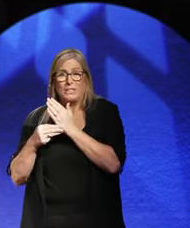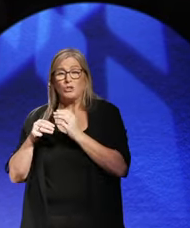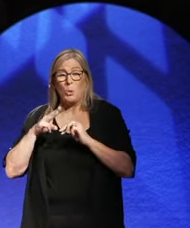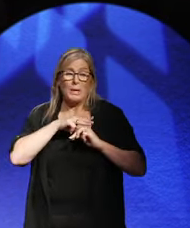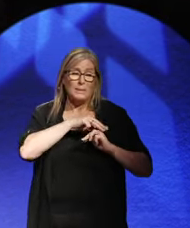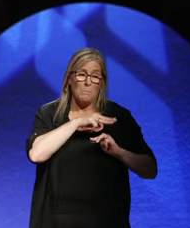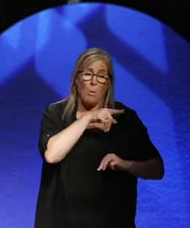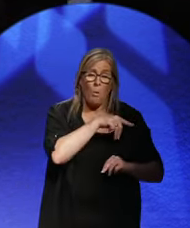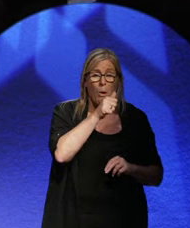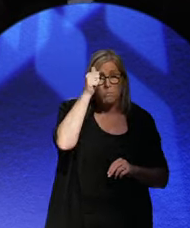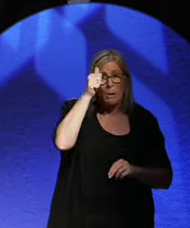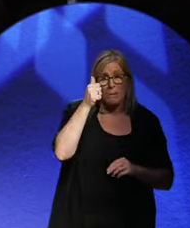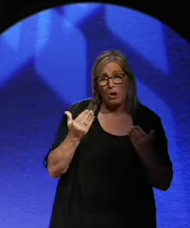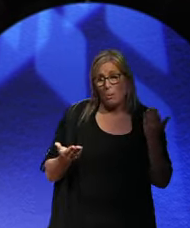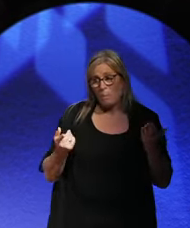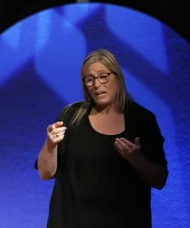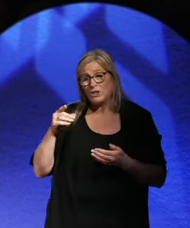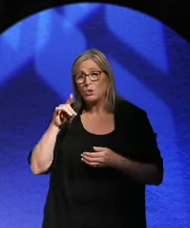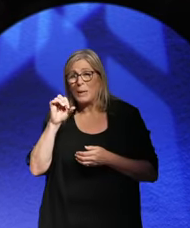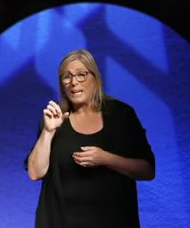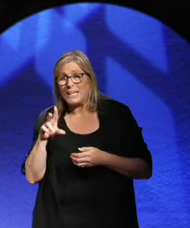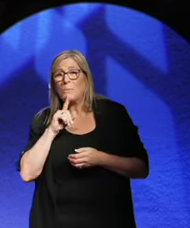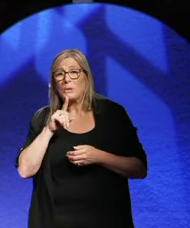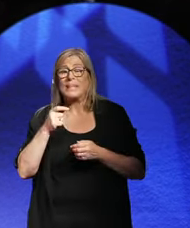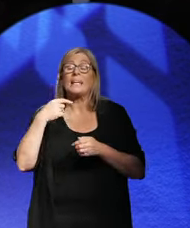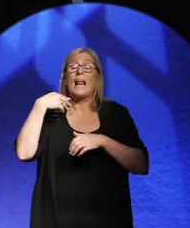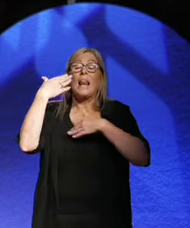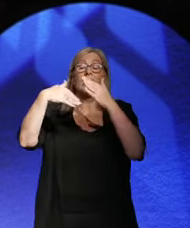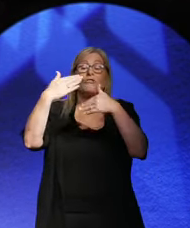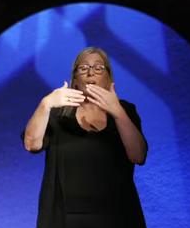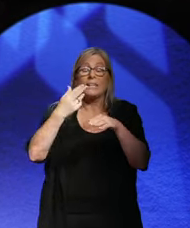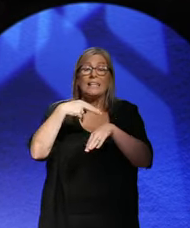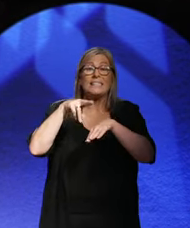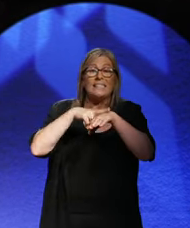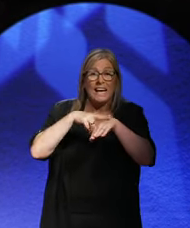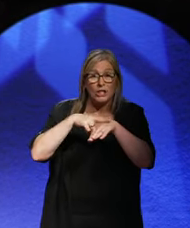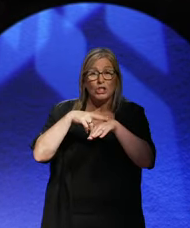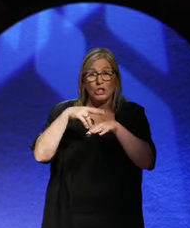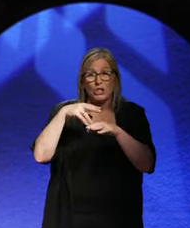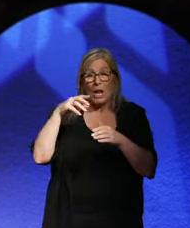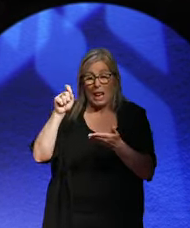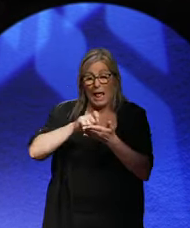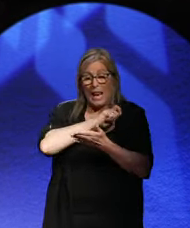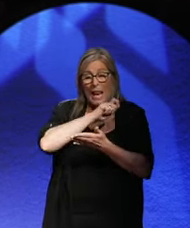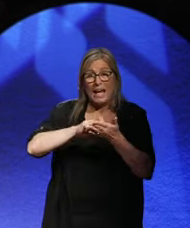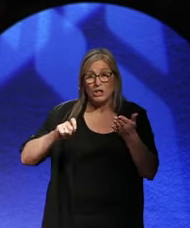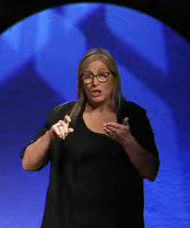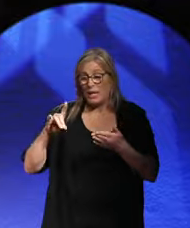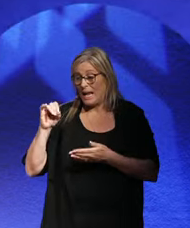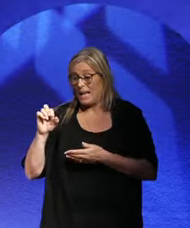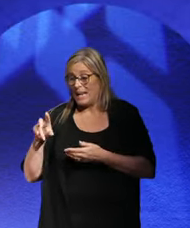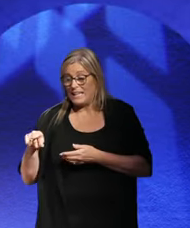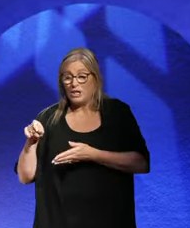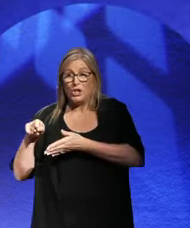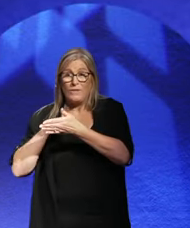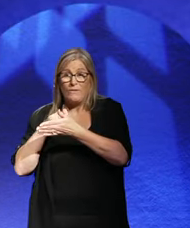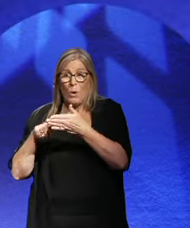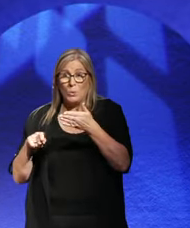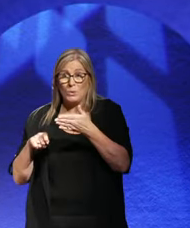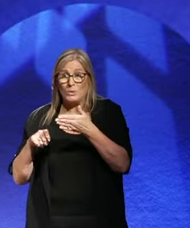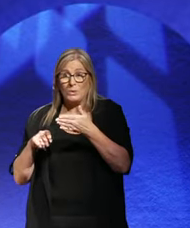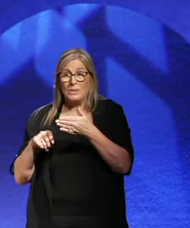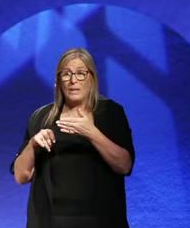Hitler. And then there's a national election. And Hitler's vote goes from, you know,